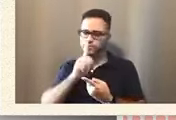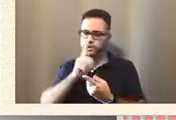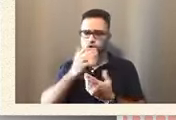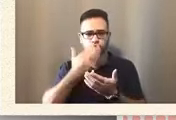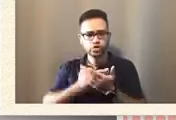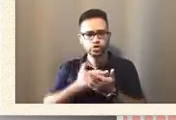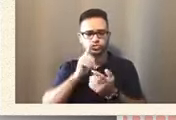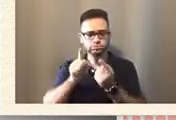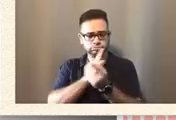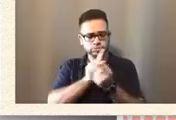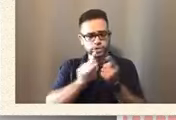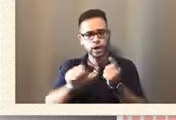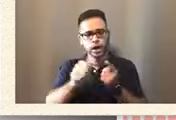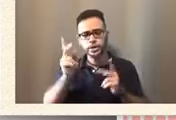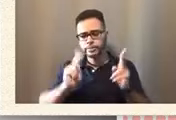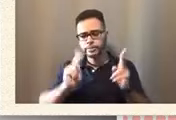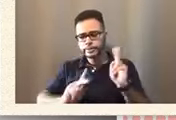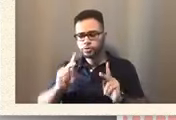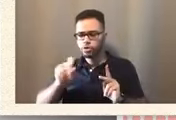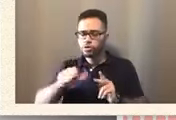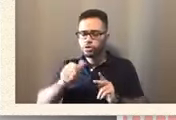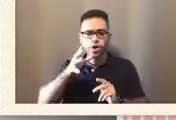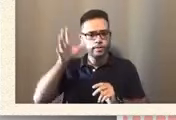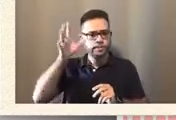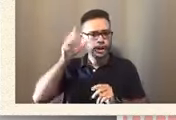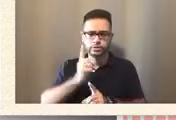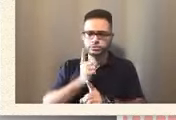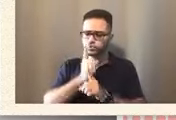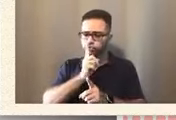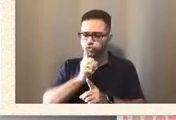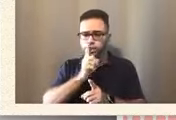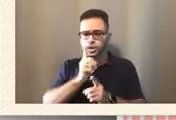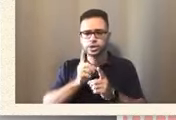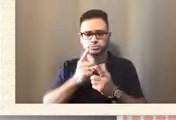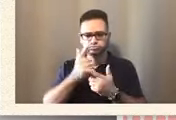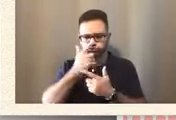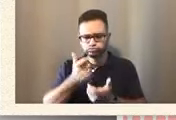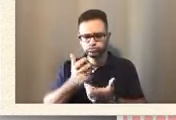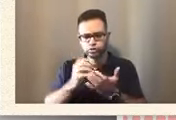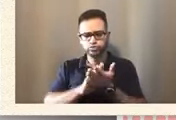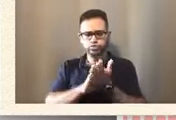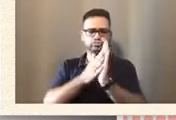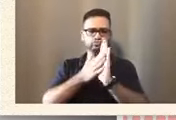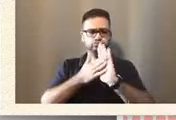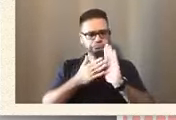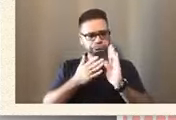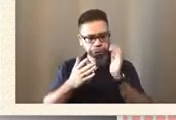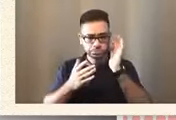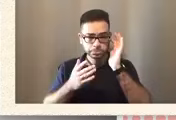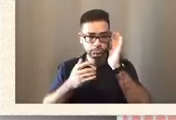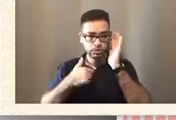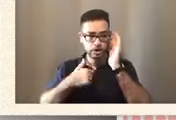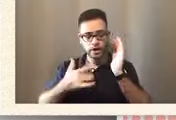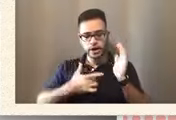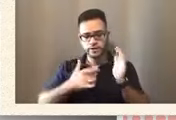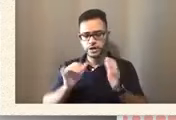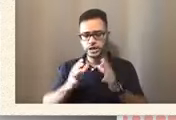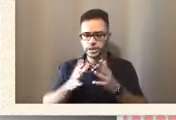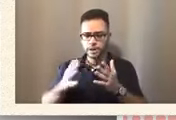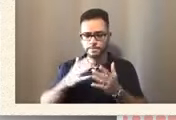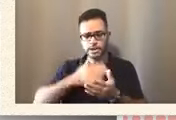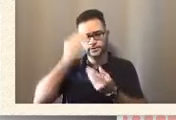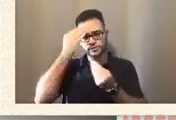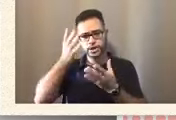other parents that are very interested to evolve. I feel that a lot of my information came from